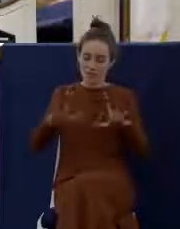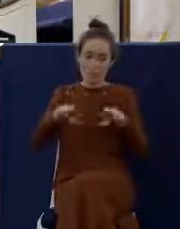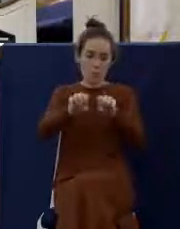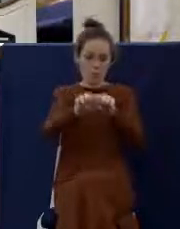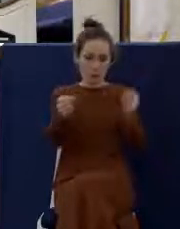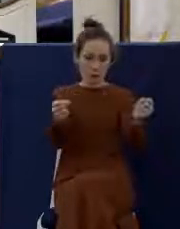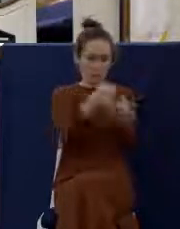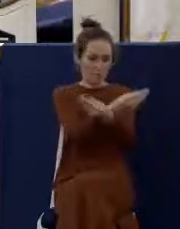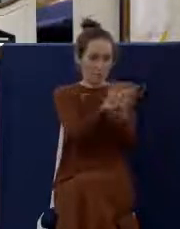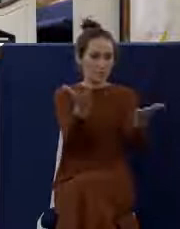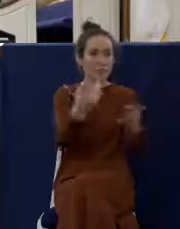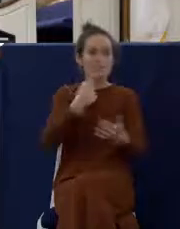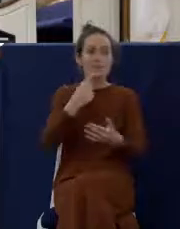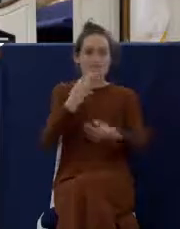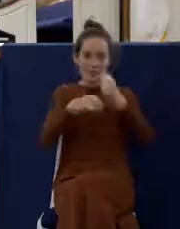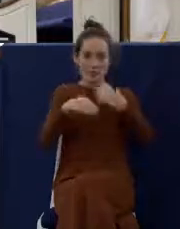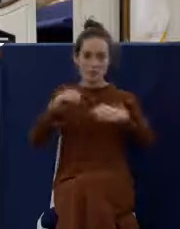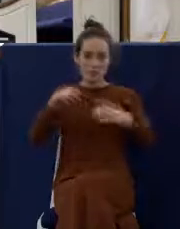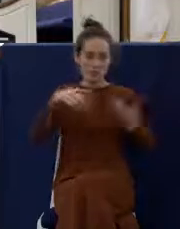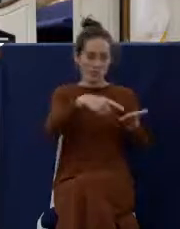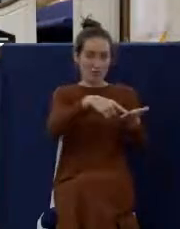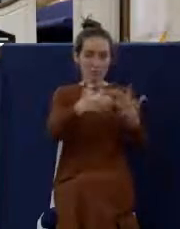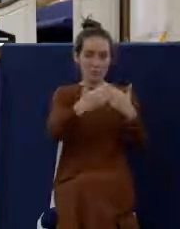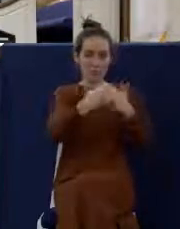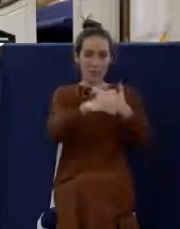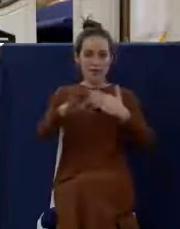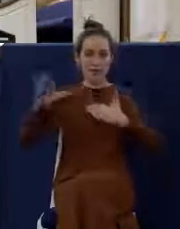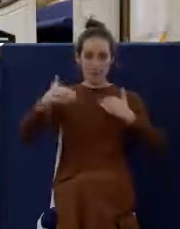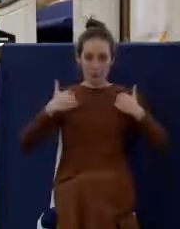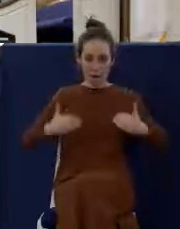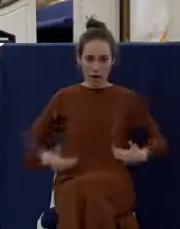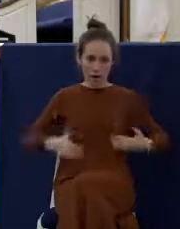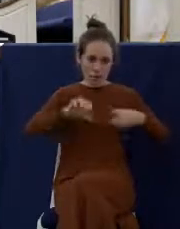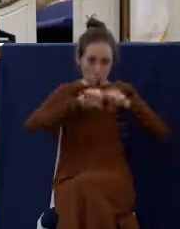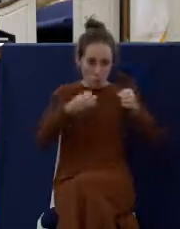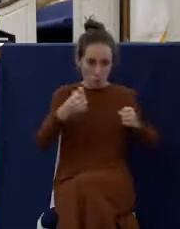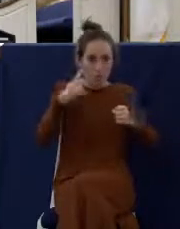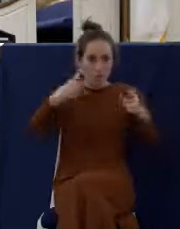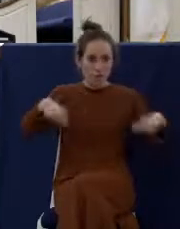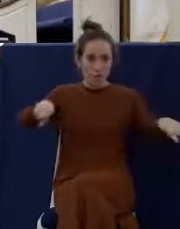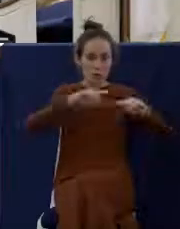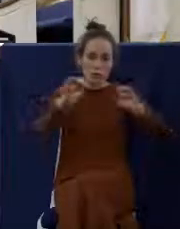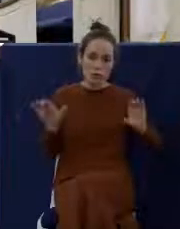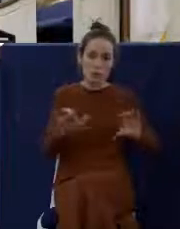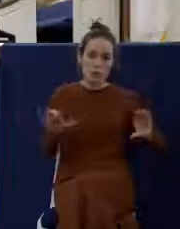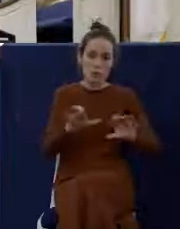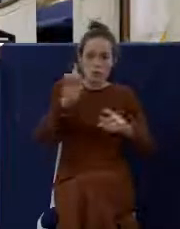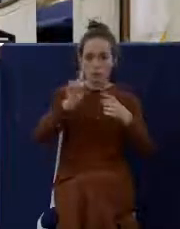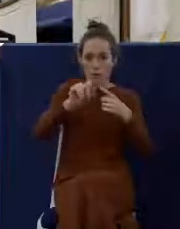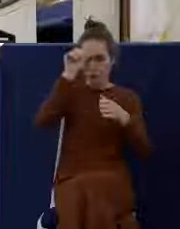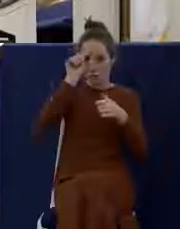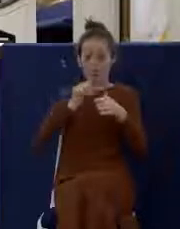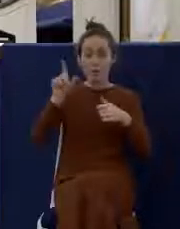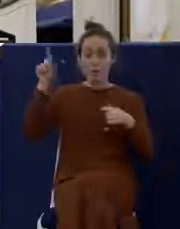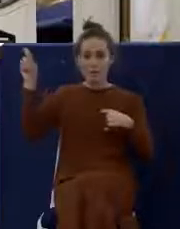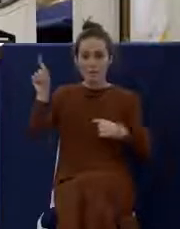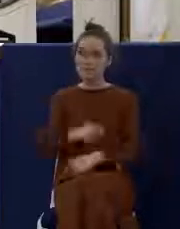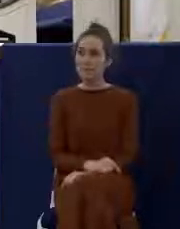and said, Take, eat, this is my body, which is broken for you. This do in remembrance of me.